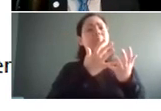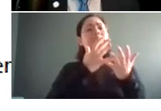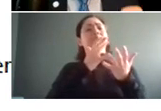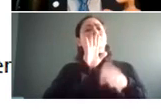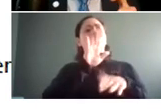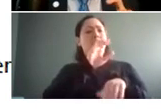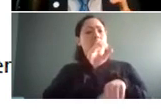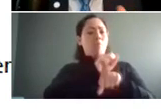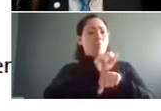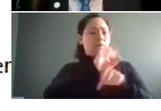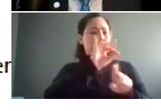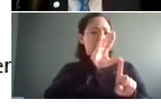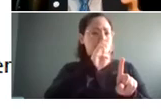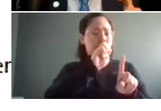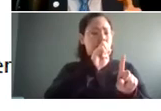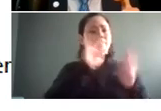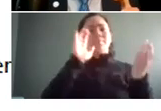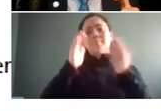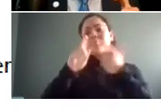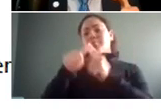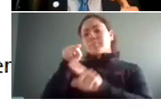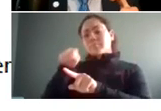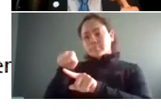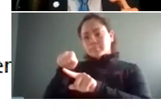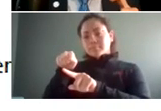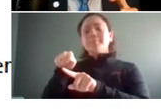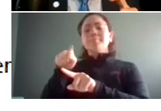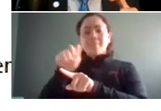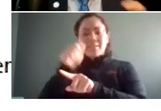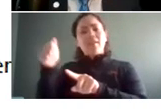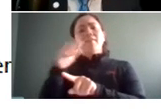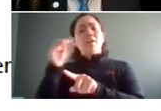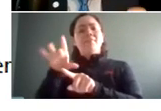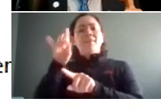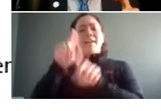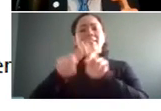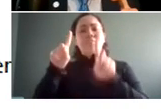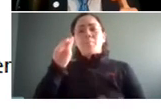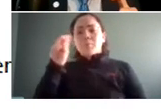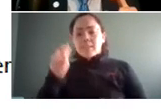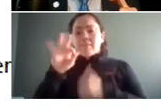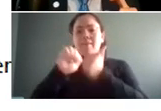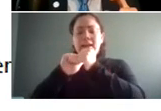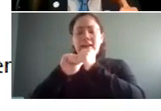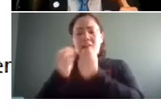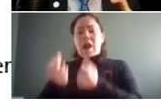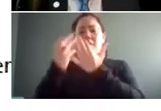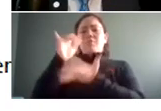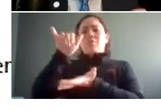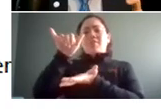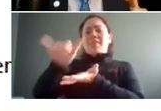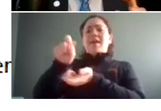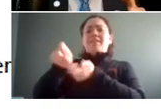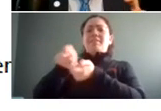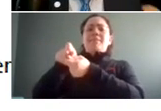and you'd want to compare that to that uh and find a percentage of how much that particular workforce